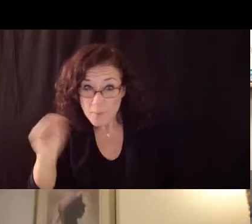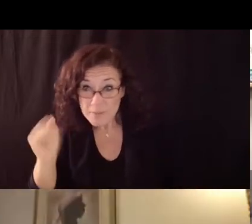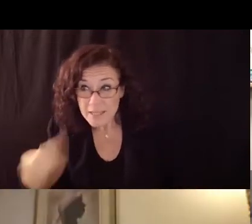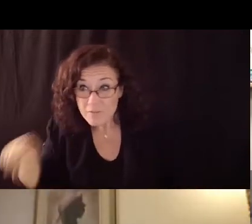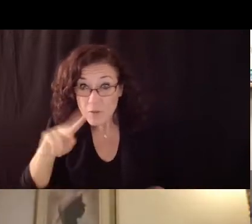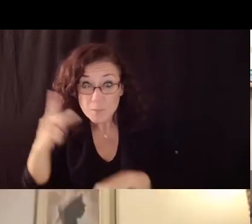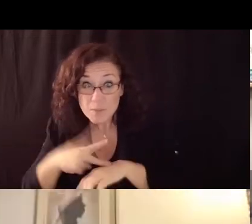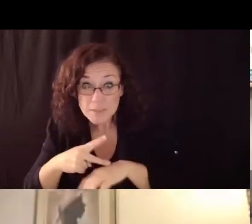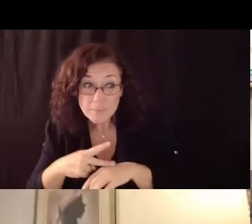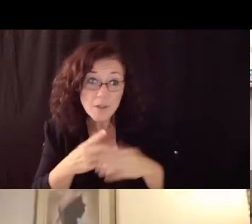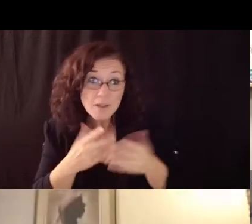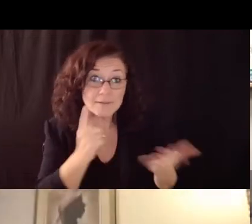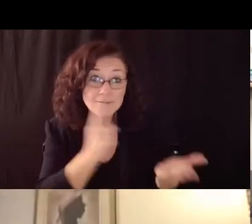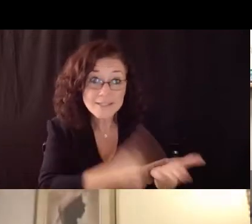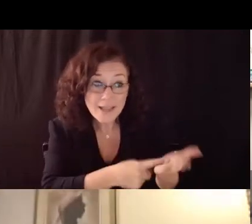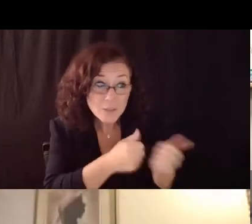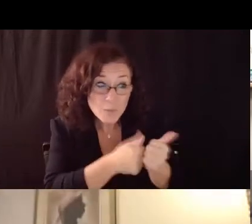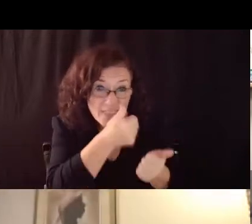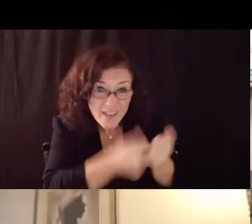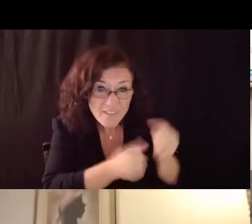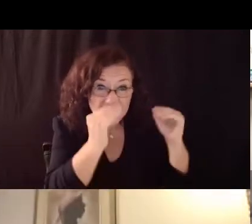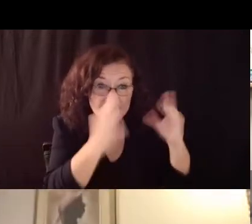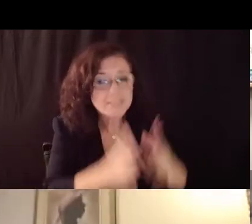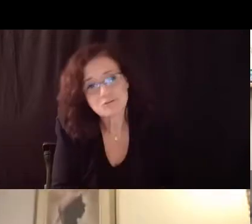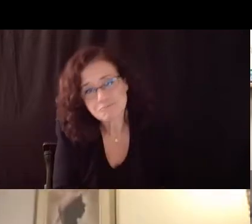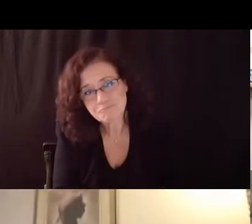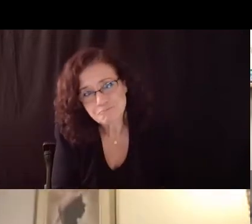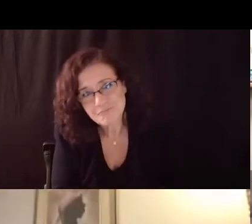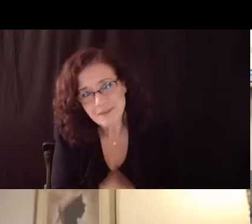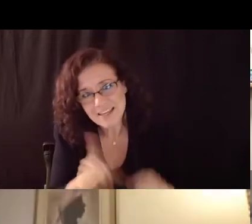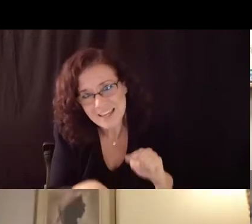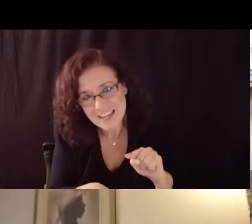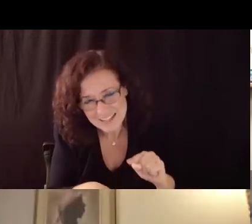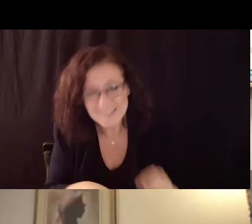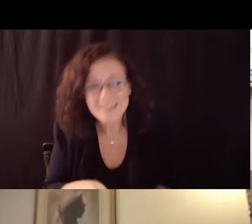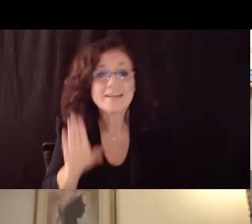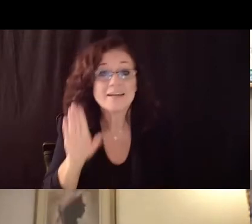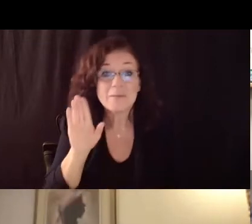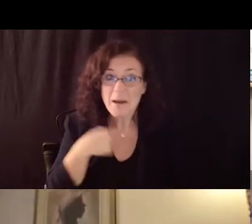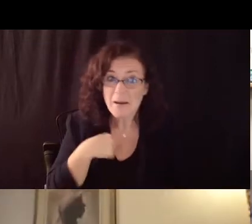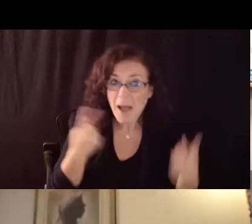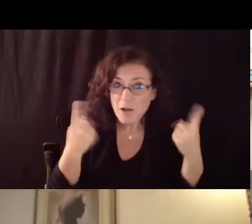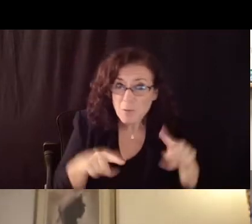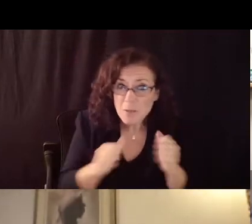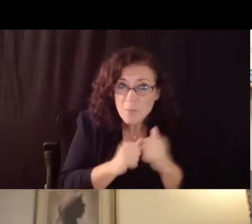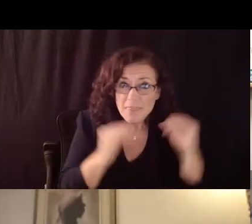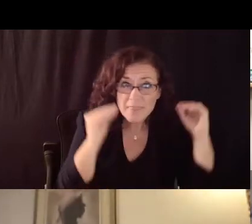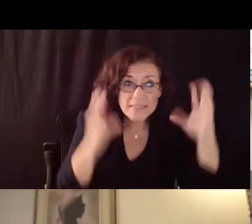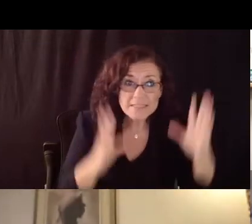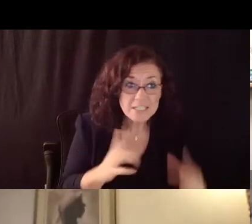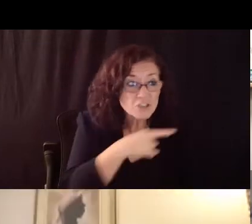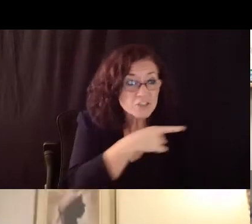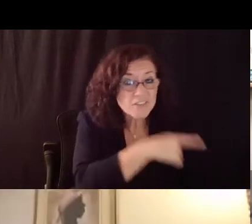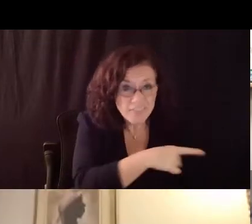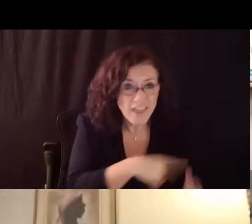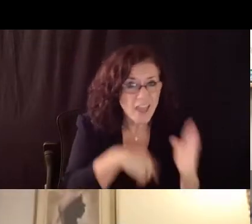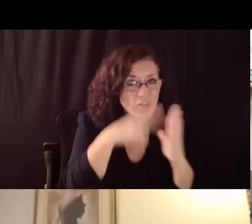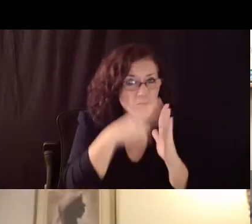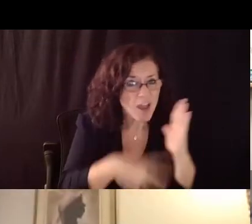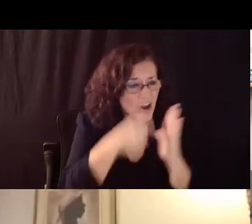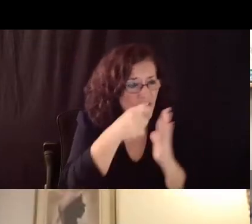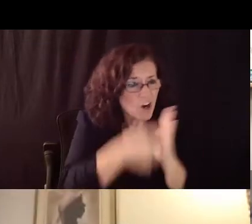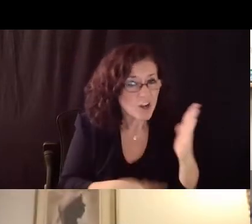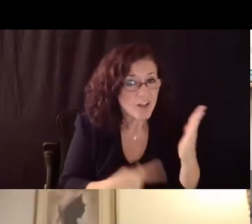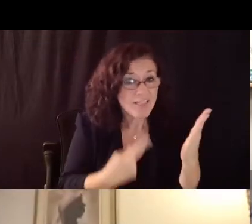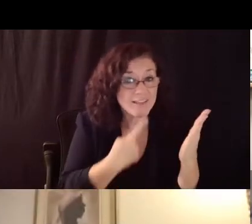me of course when and and i i completely agree with the teachers if they read an article uh in the newspaper that says this is